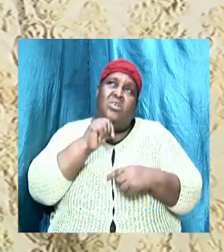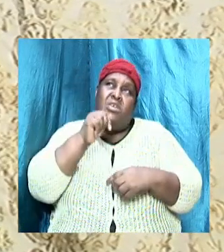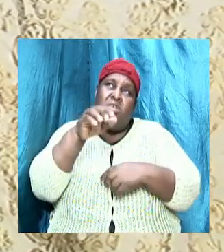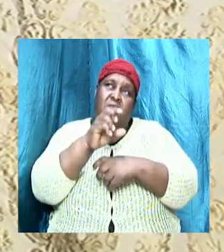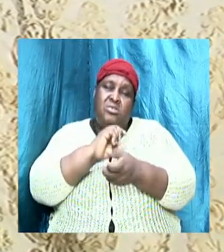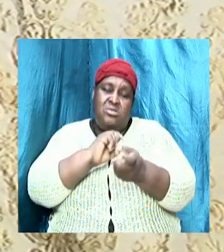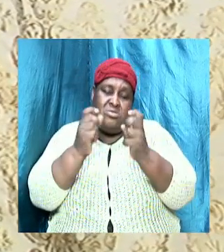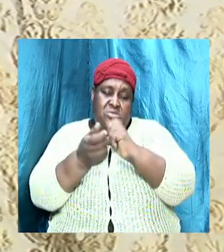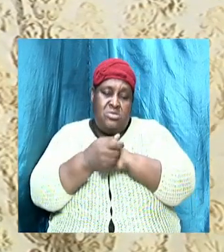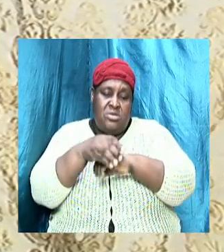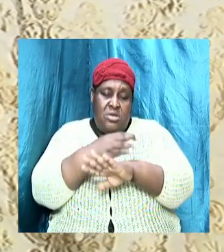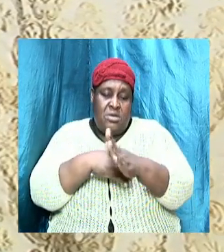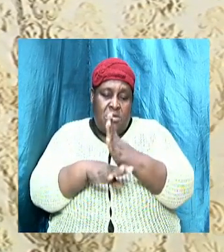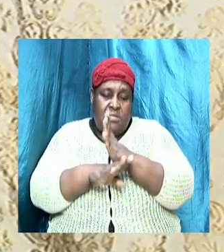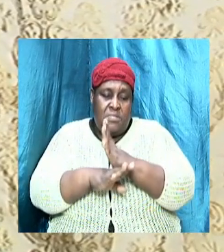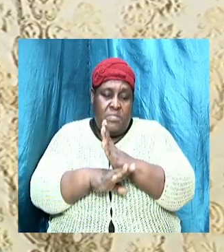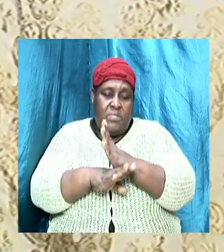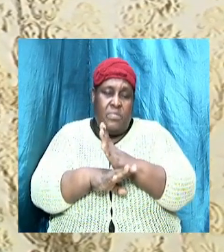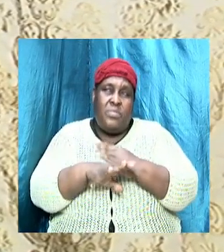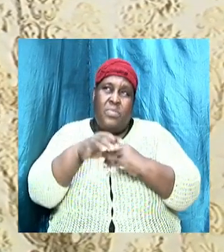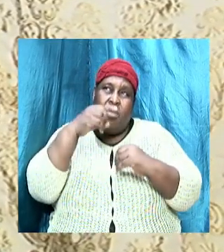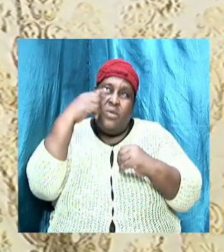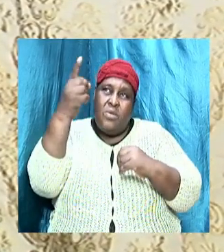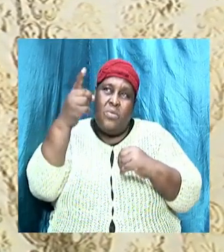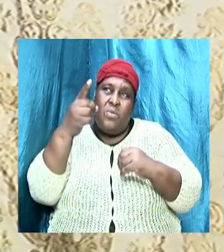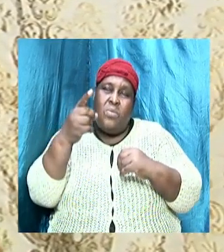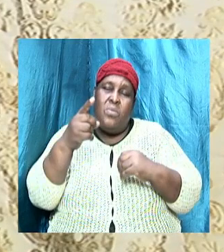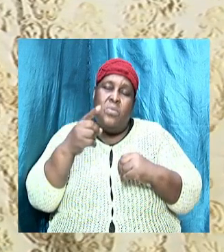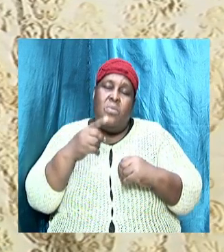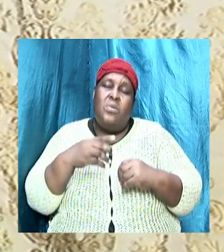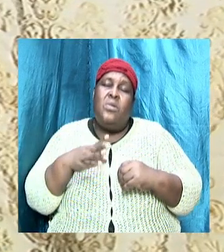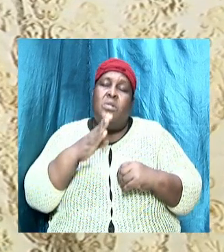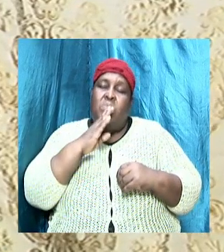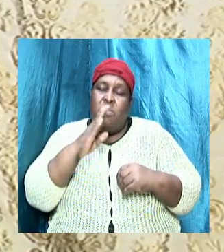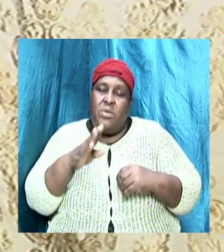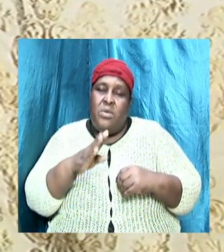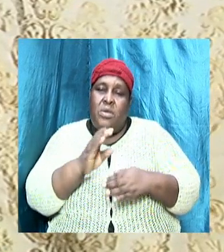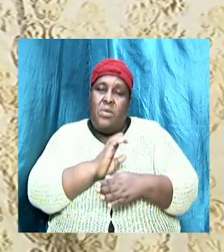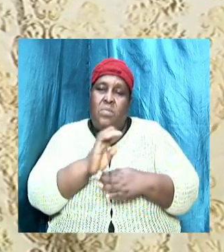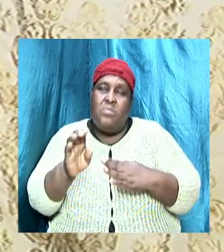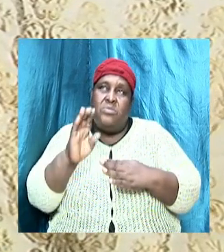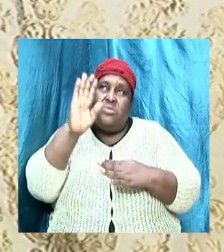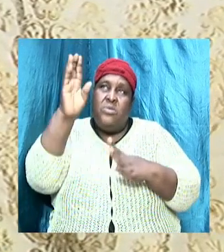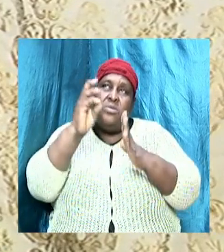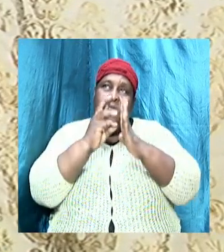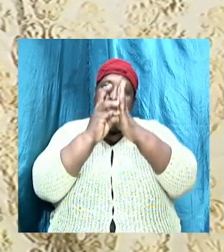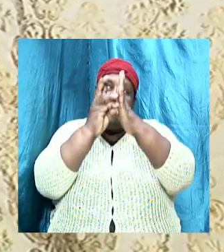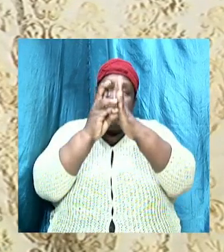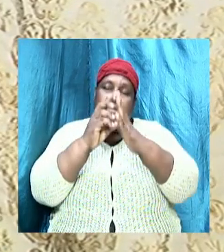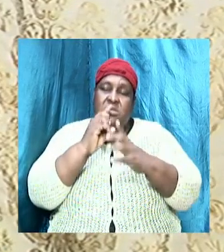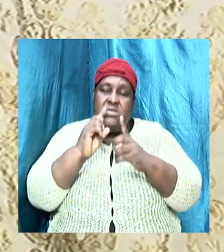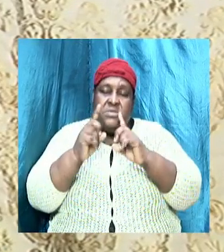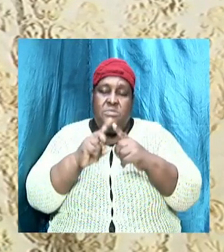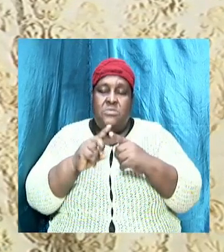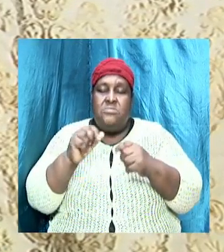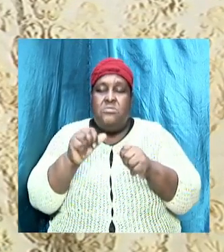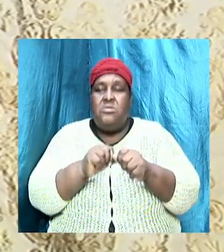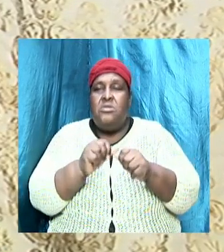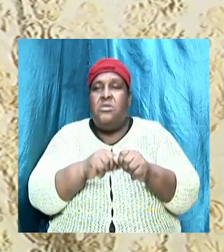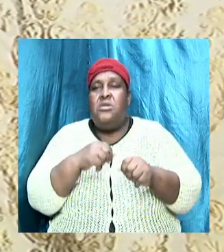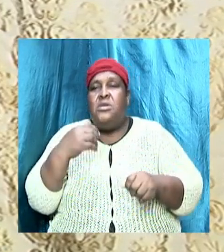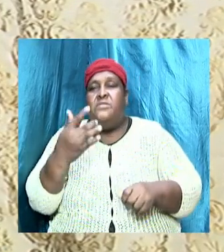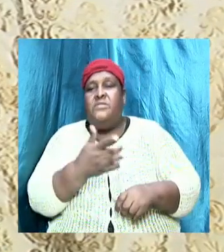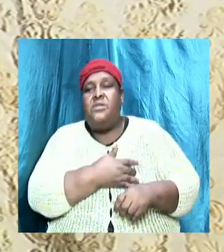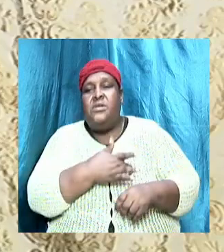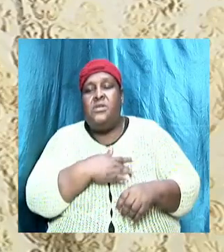get in the study tonight, that you will accomplish your will. Lord, that you will speak to every heart. God, give us great, lift